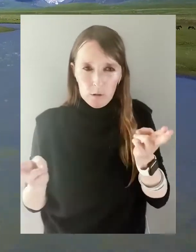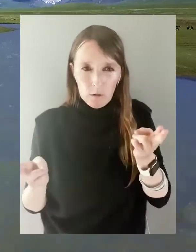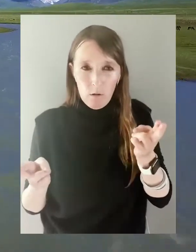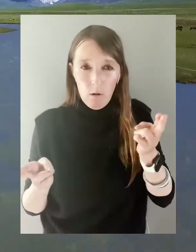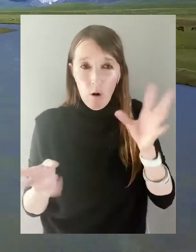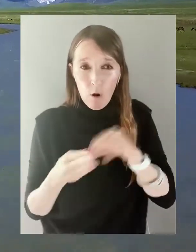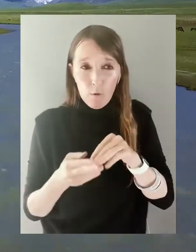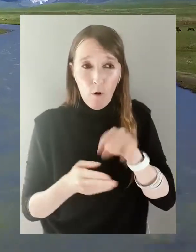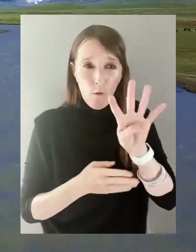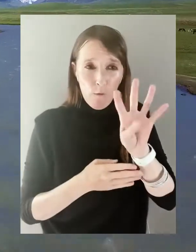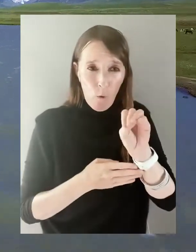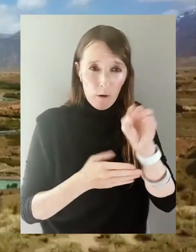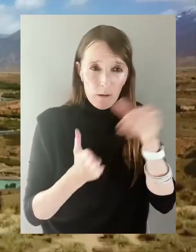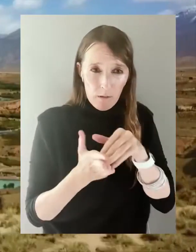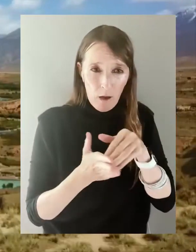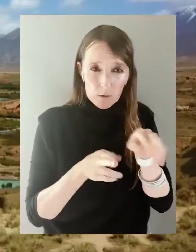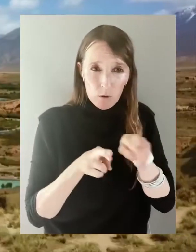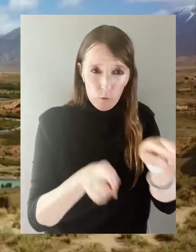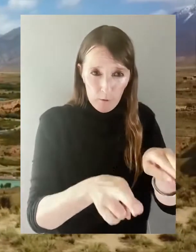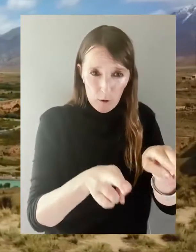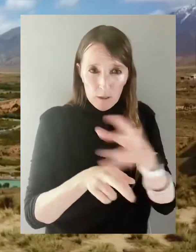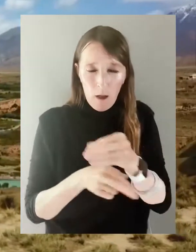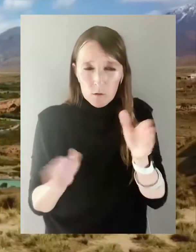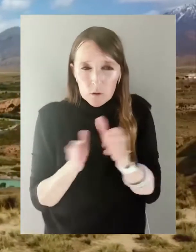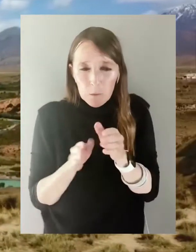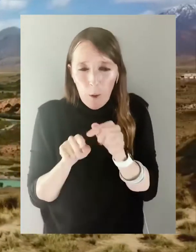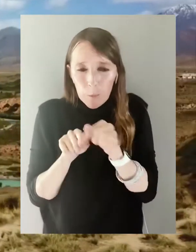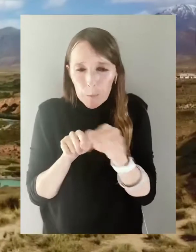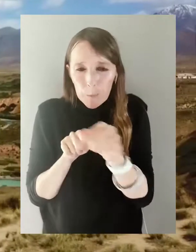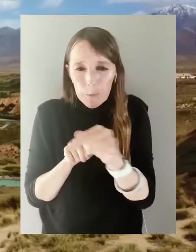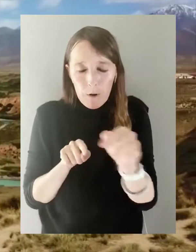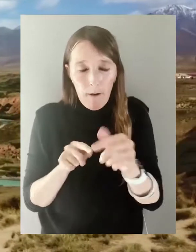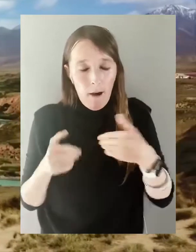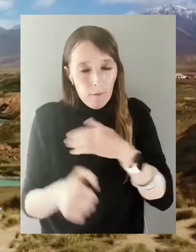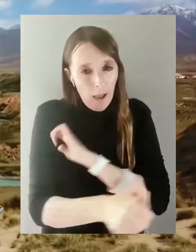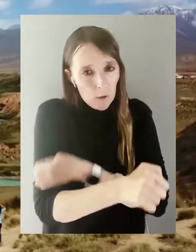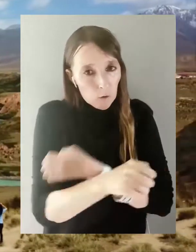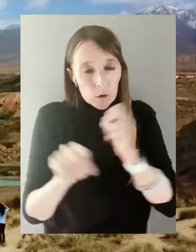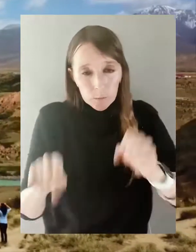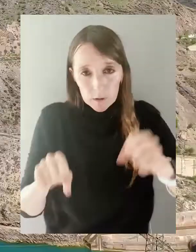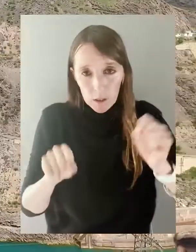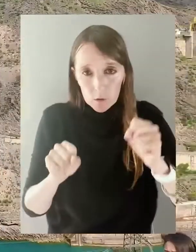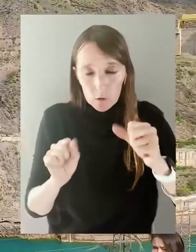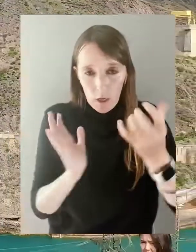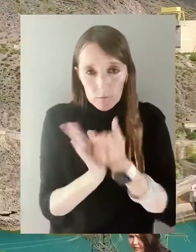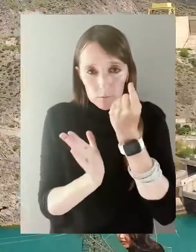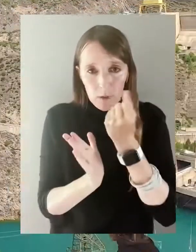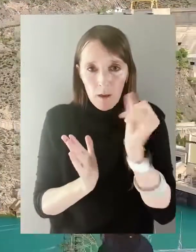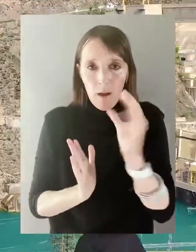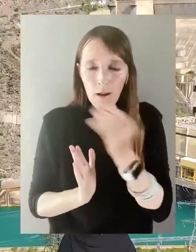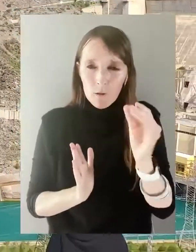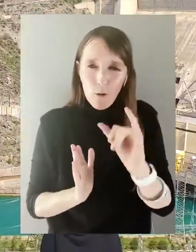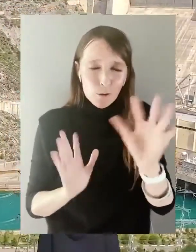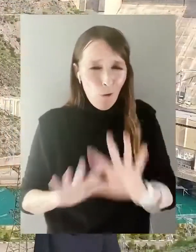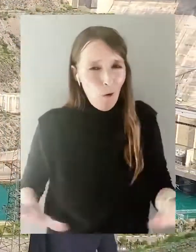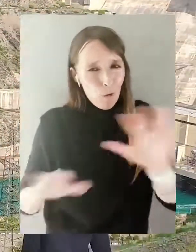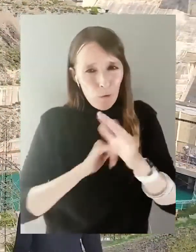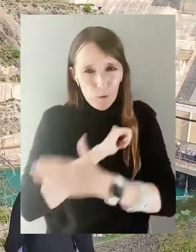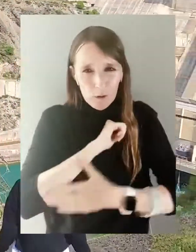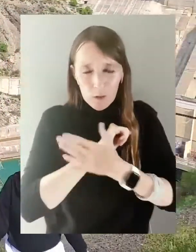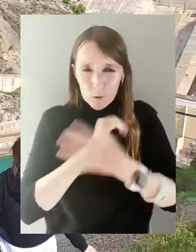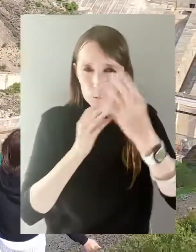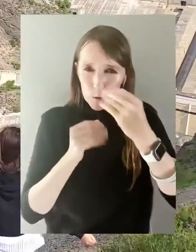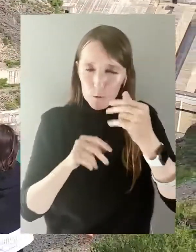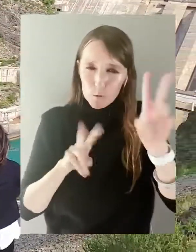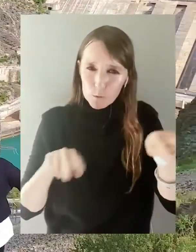and water resources. There are almost 40,000 rivers and small streams that provide a big energy potential